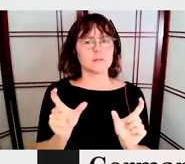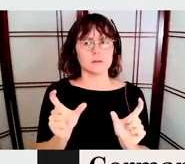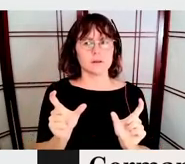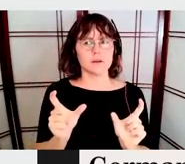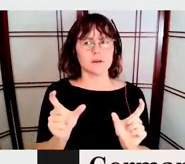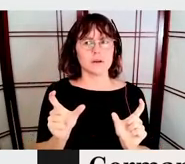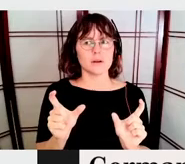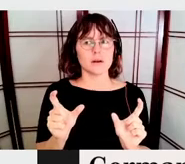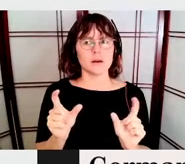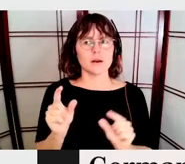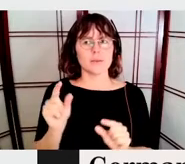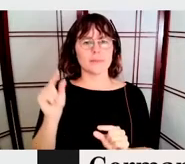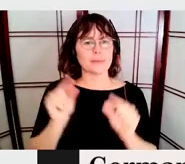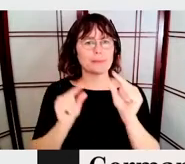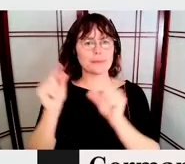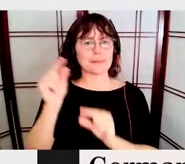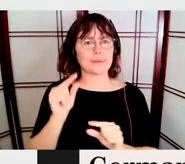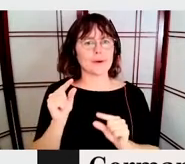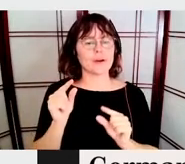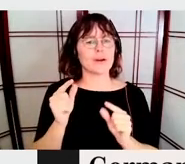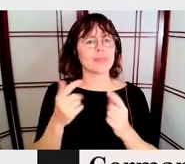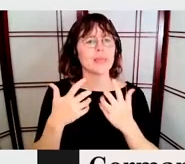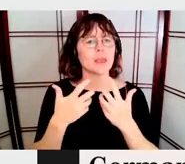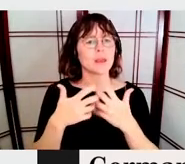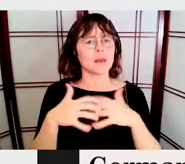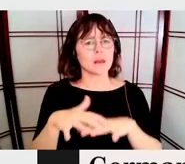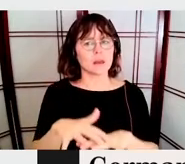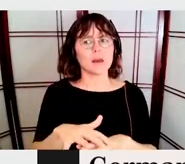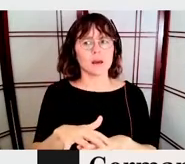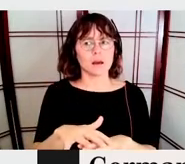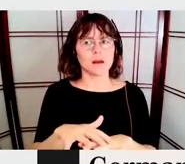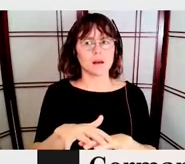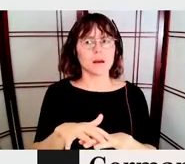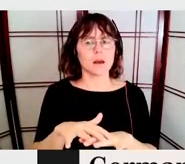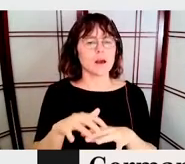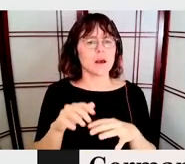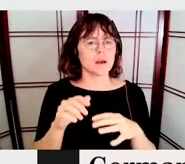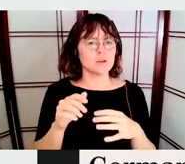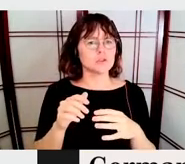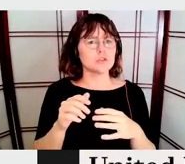and the message of, of the, of the, the exhibition is.